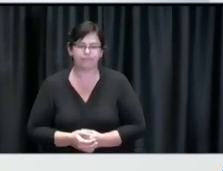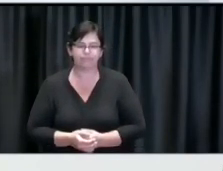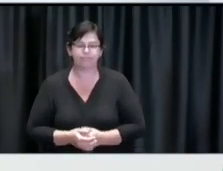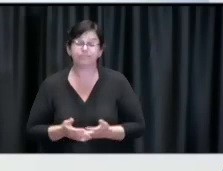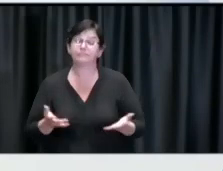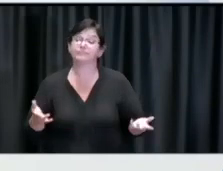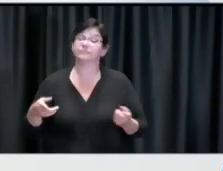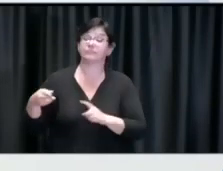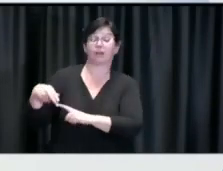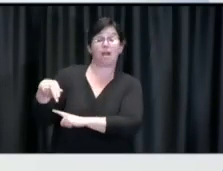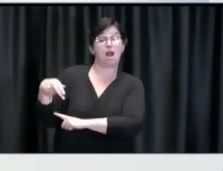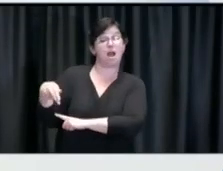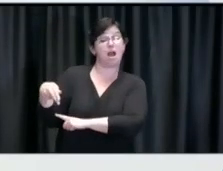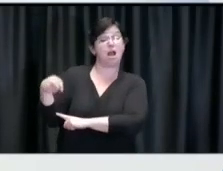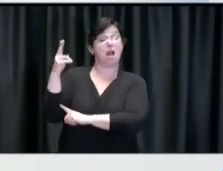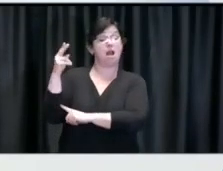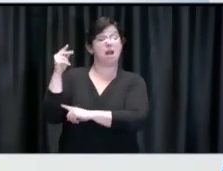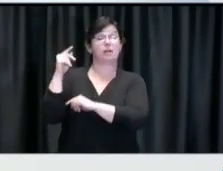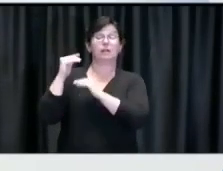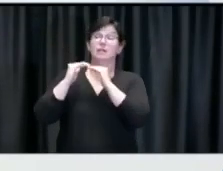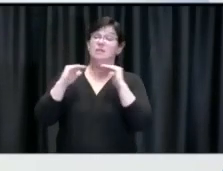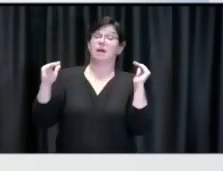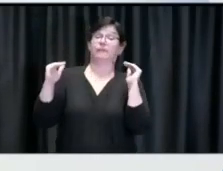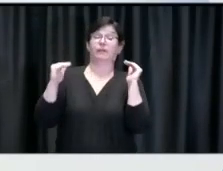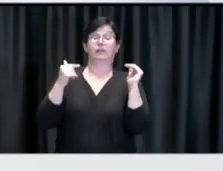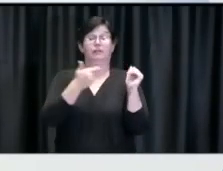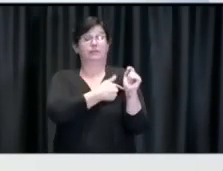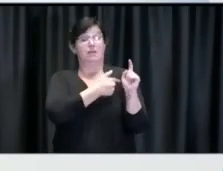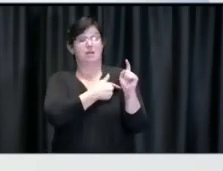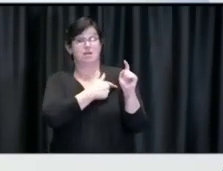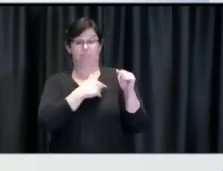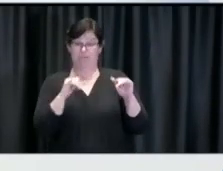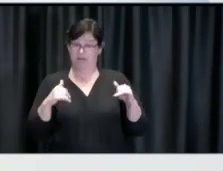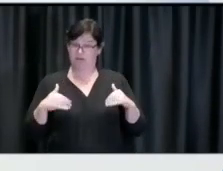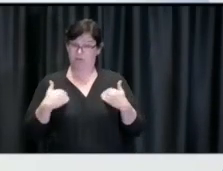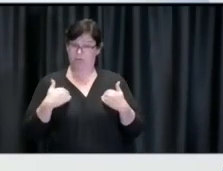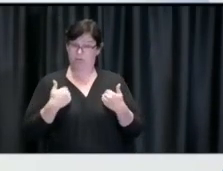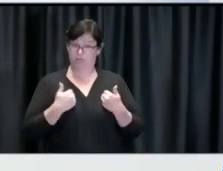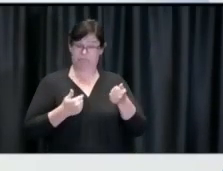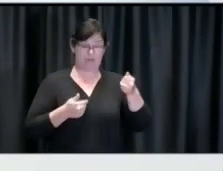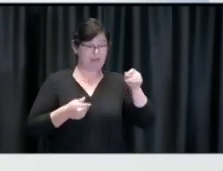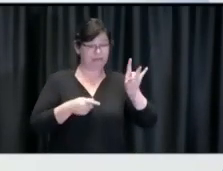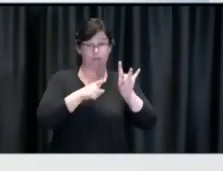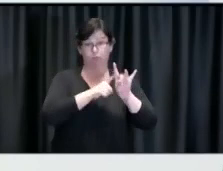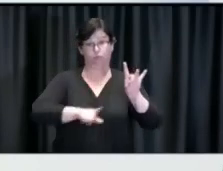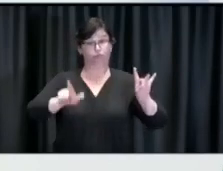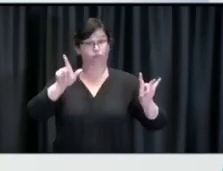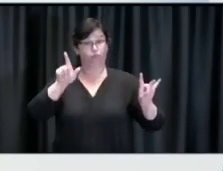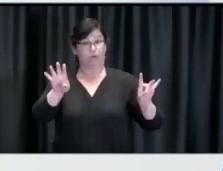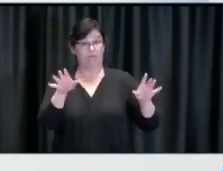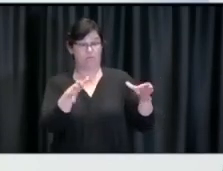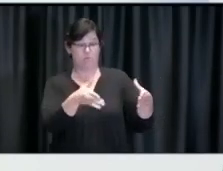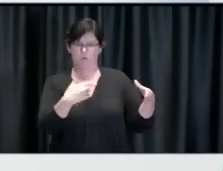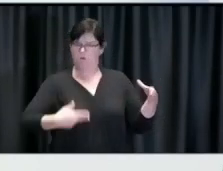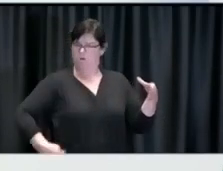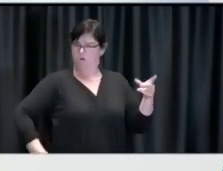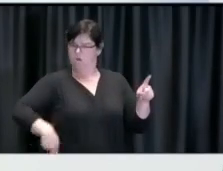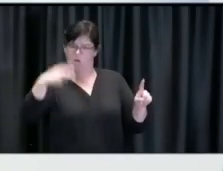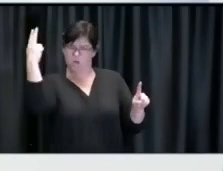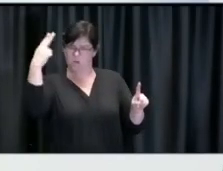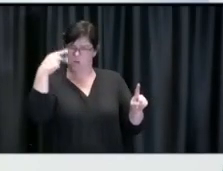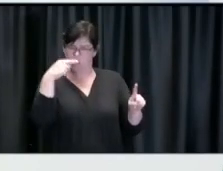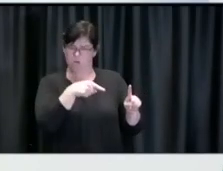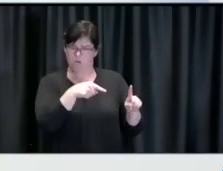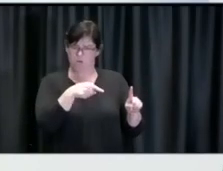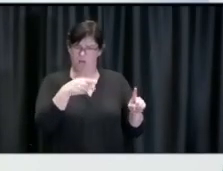This requires full vaccination, which takes two doses and then two